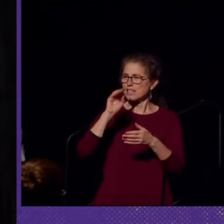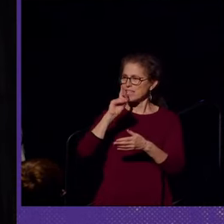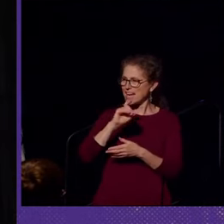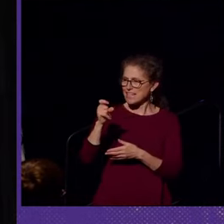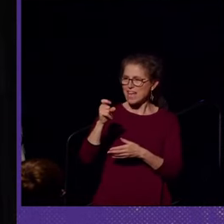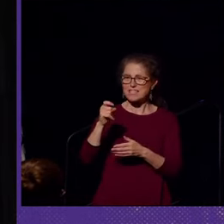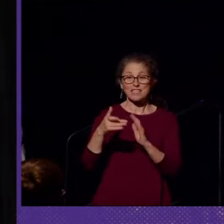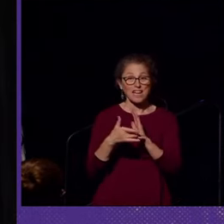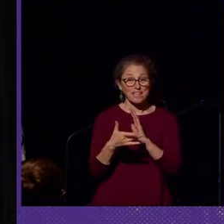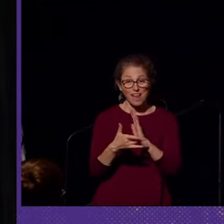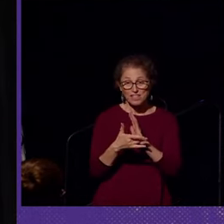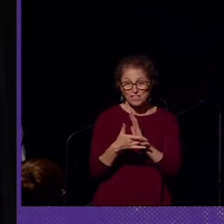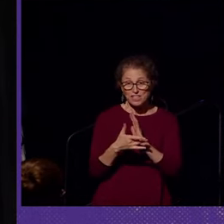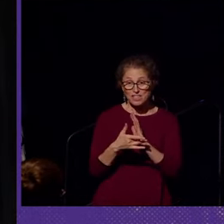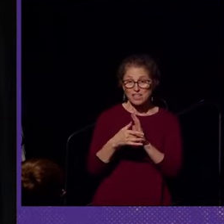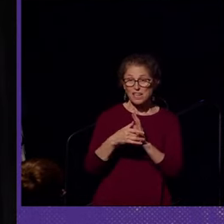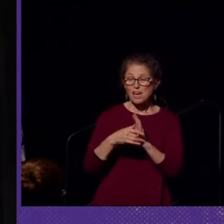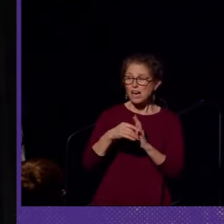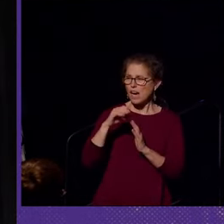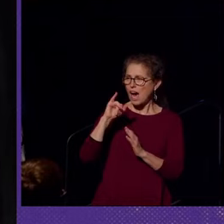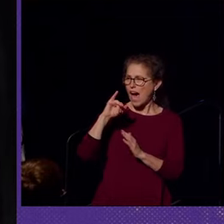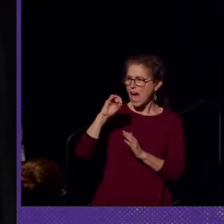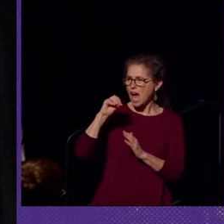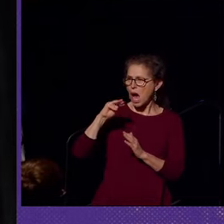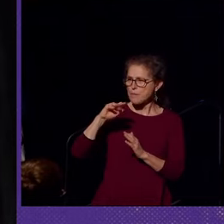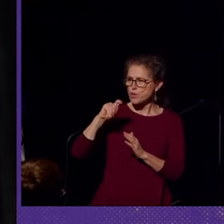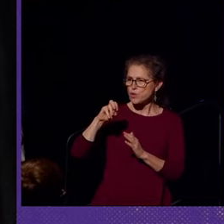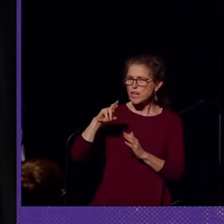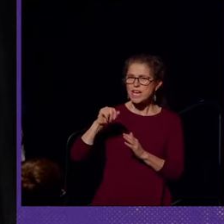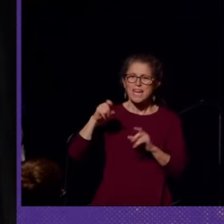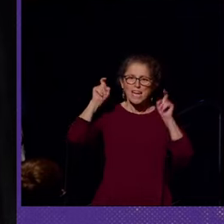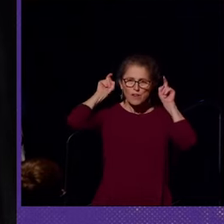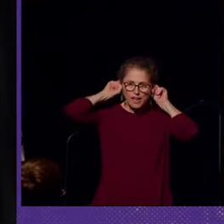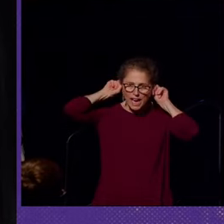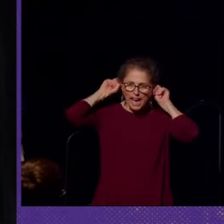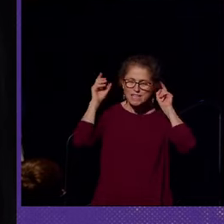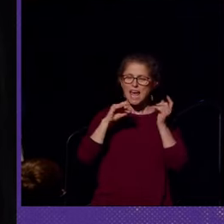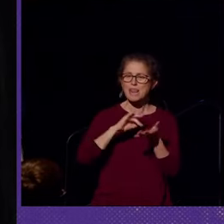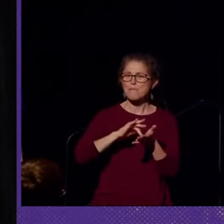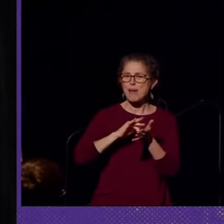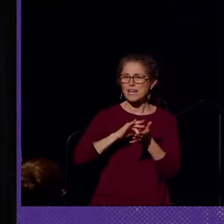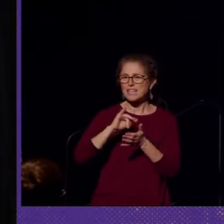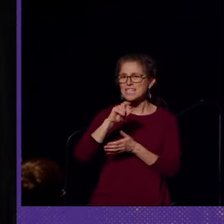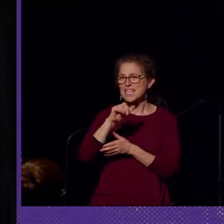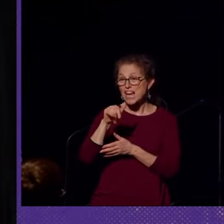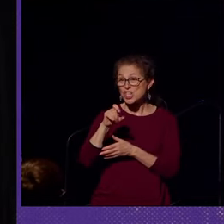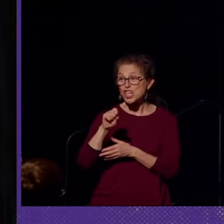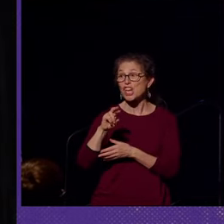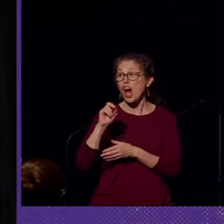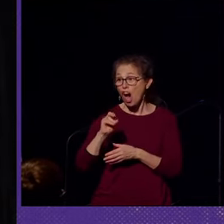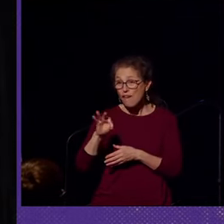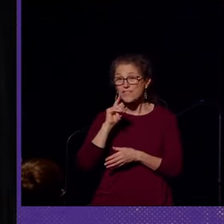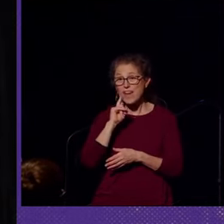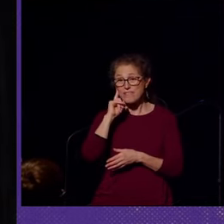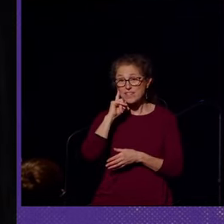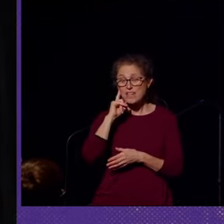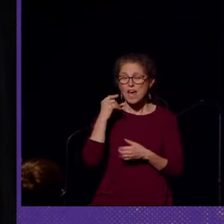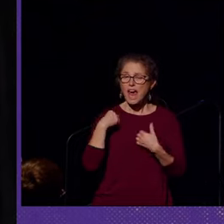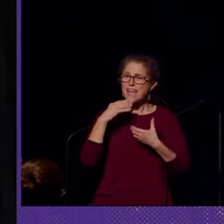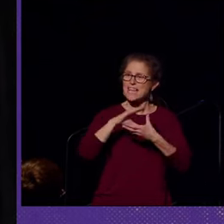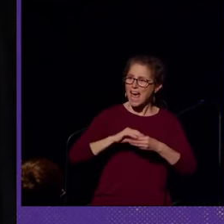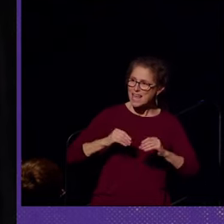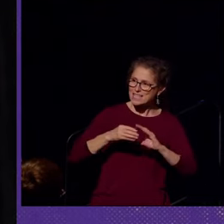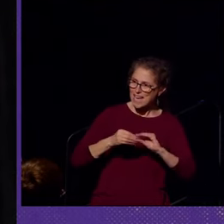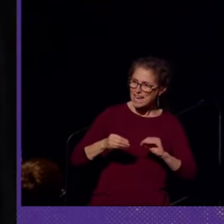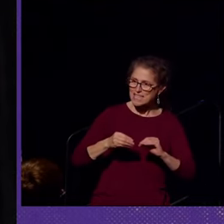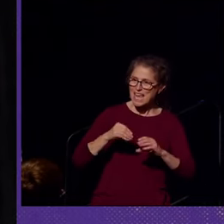technologies, audiometry, hearing aids, and the medicalization of deafness, and has essays in